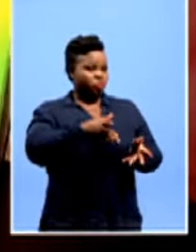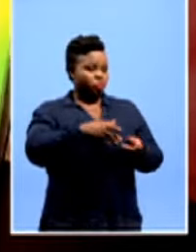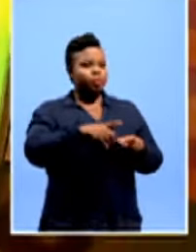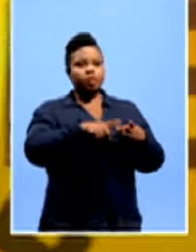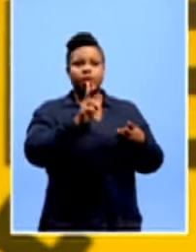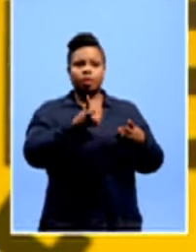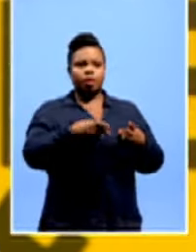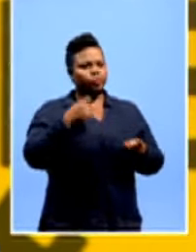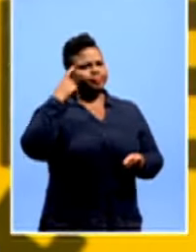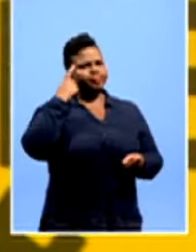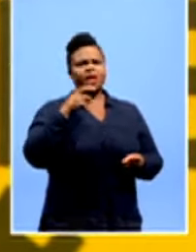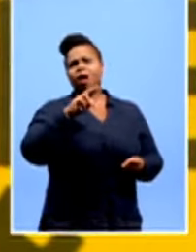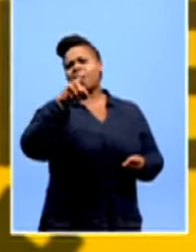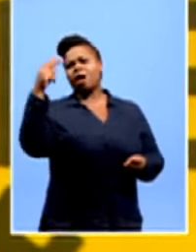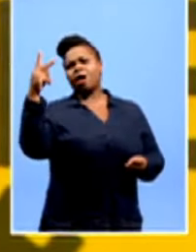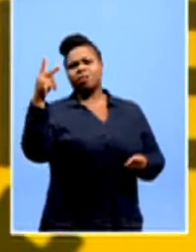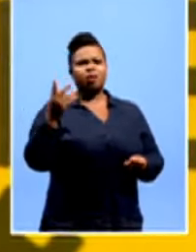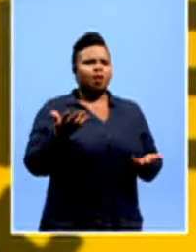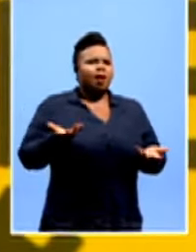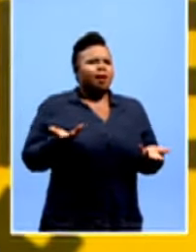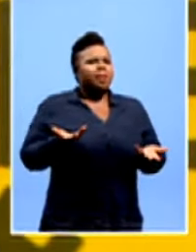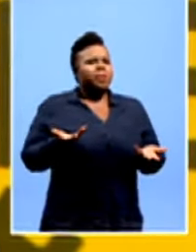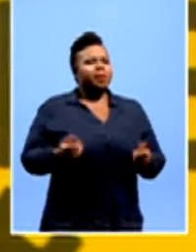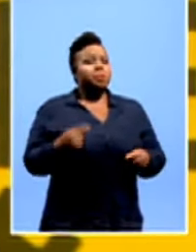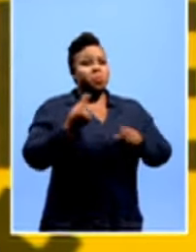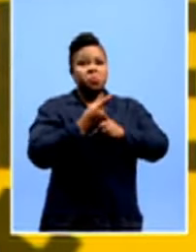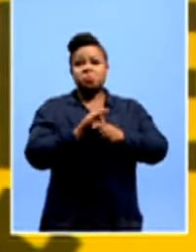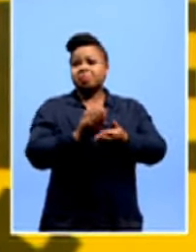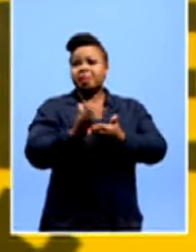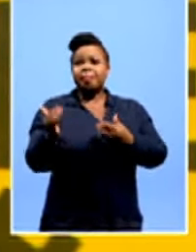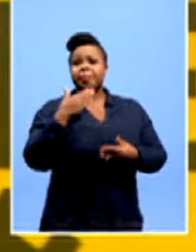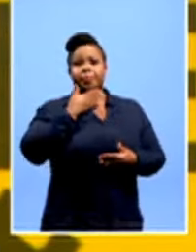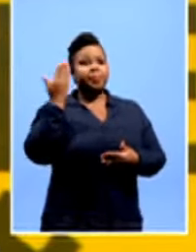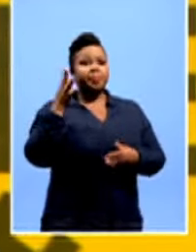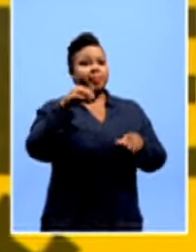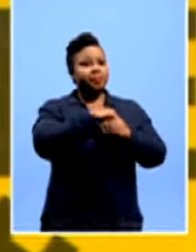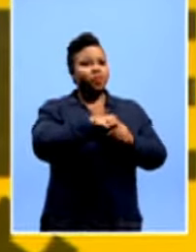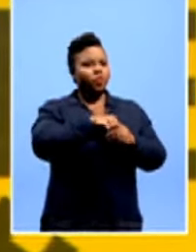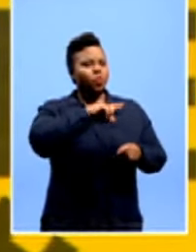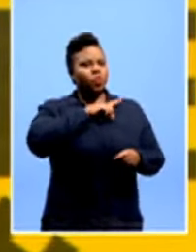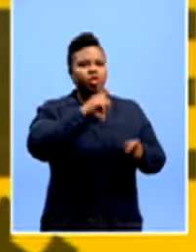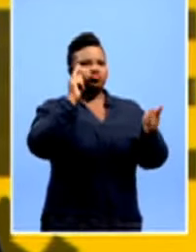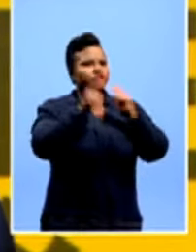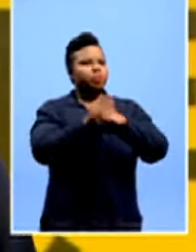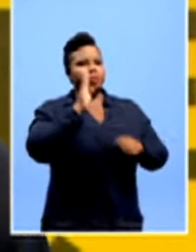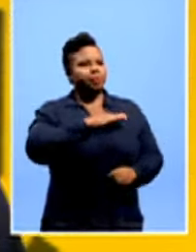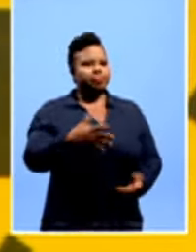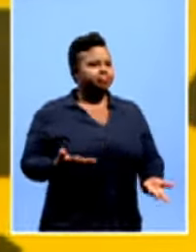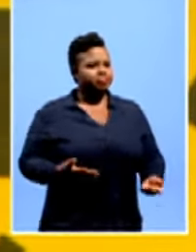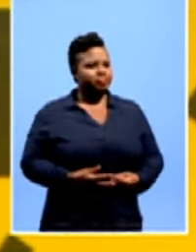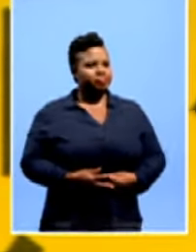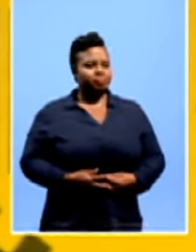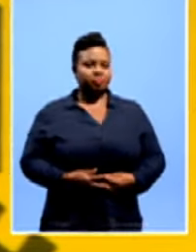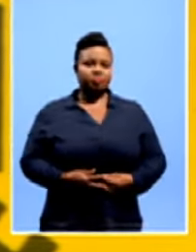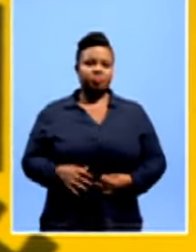importantly, one wonders how many others of their ability never made it into those squads because we haven't transformed fast enough.